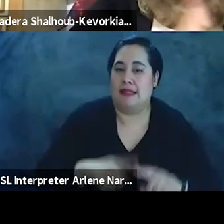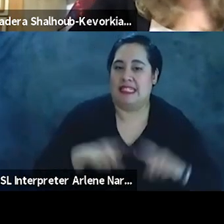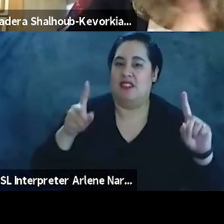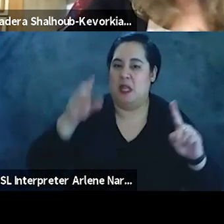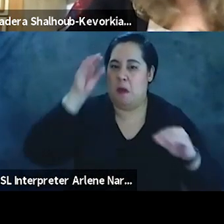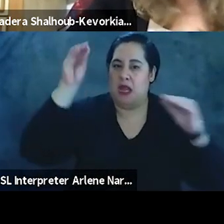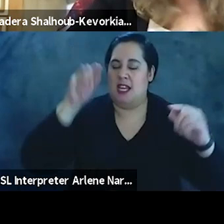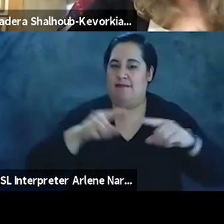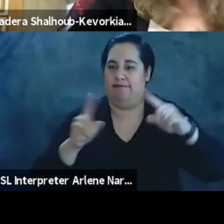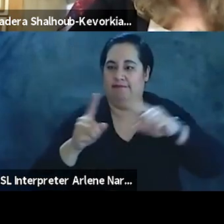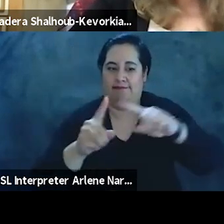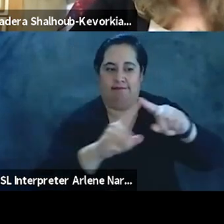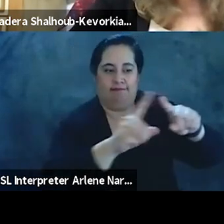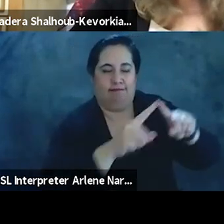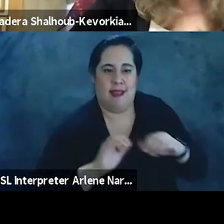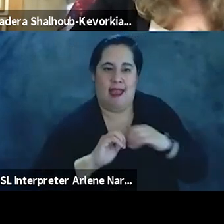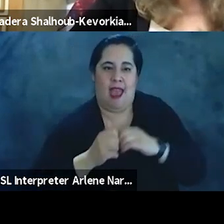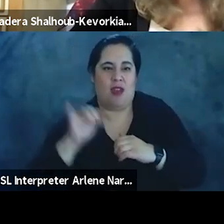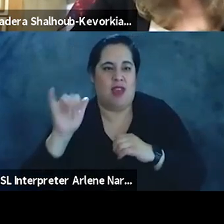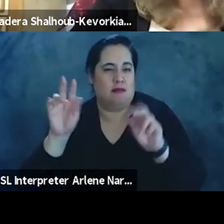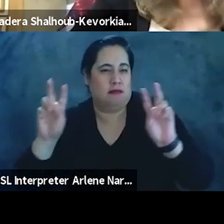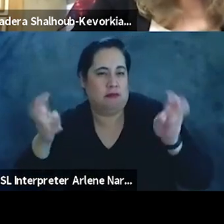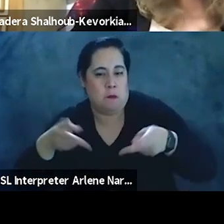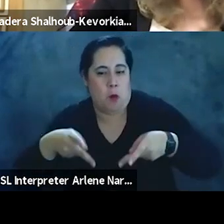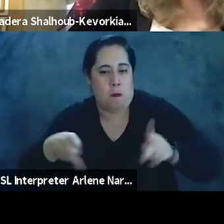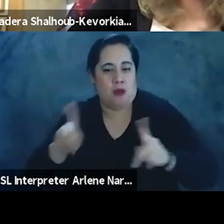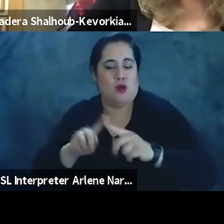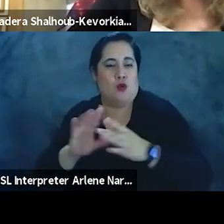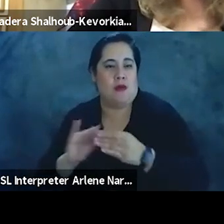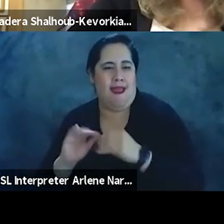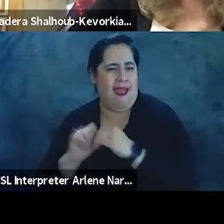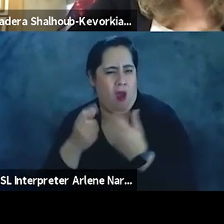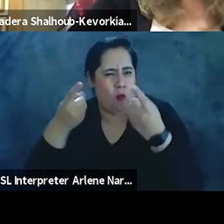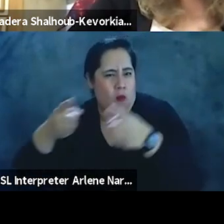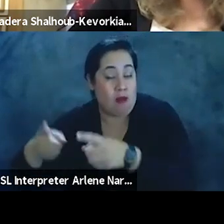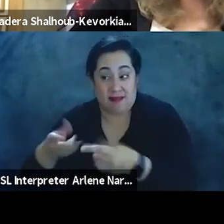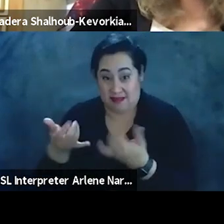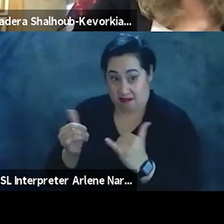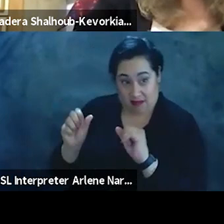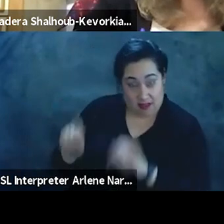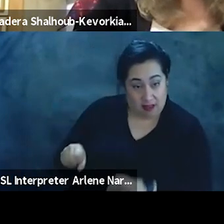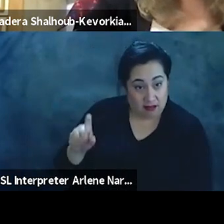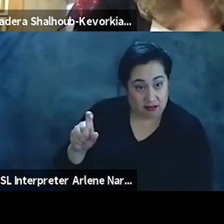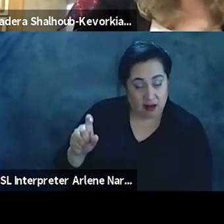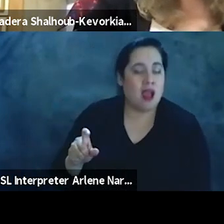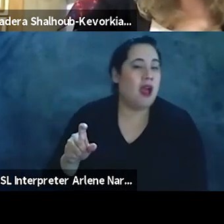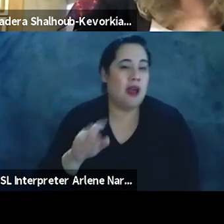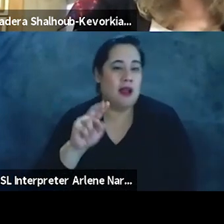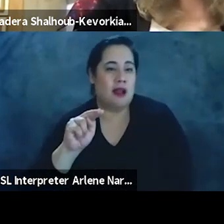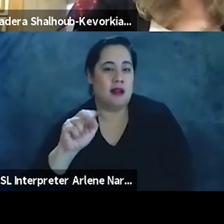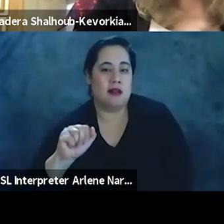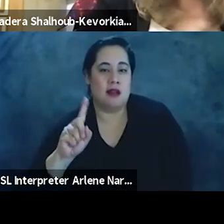opinion about how the permission to narrate can work, and whether it can still work. And Nadia